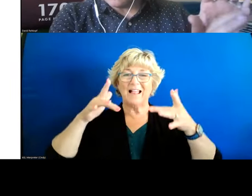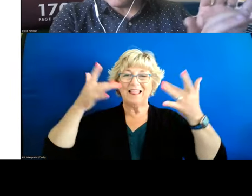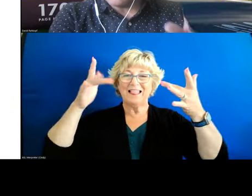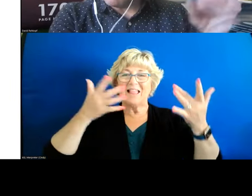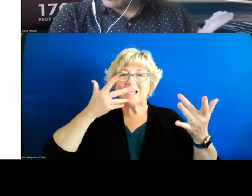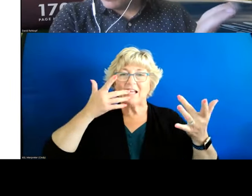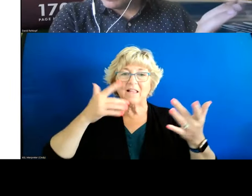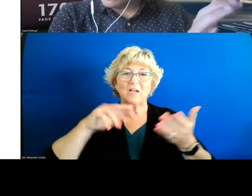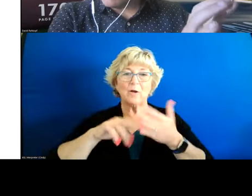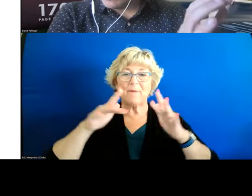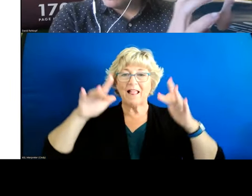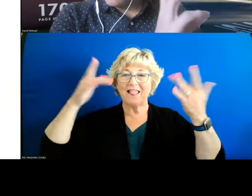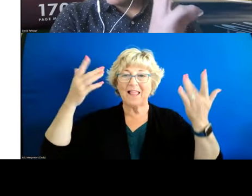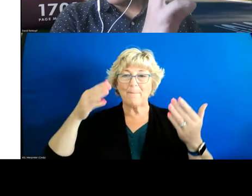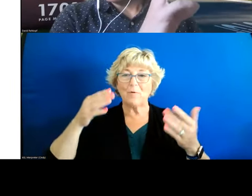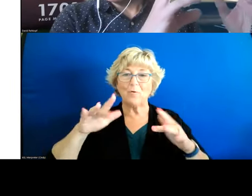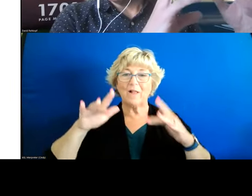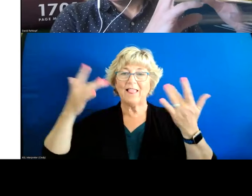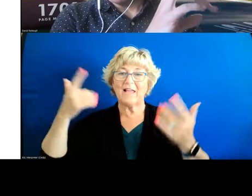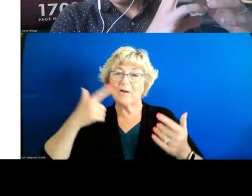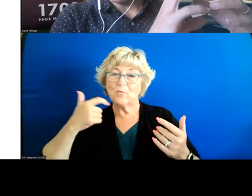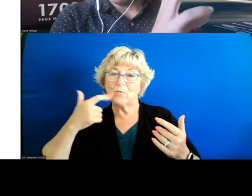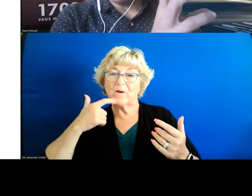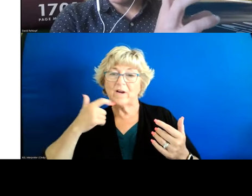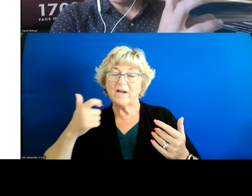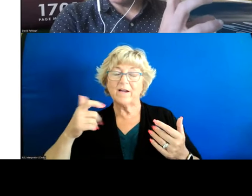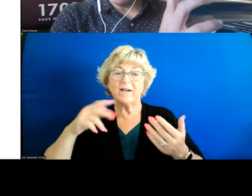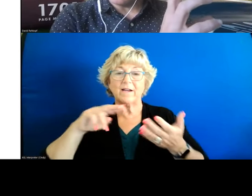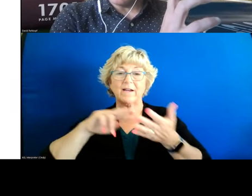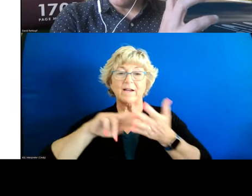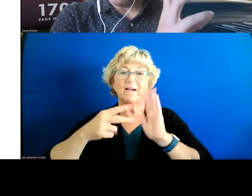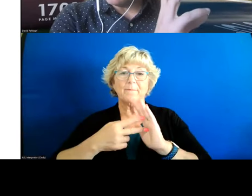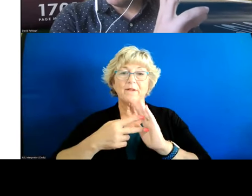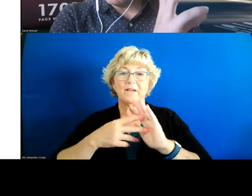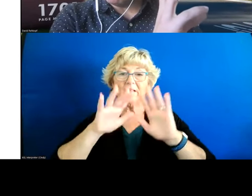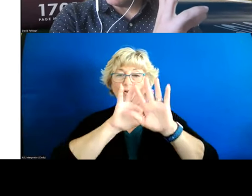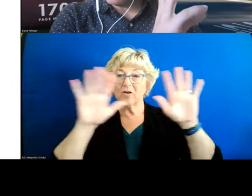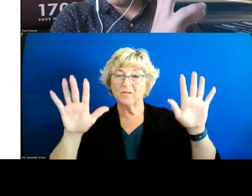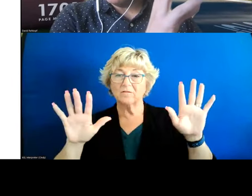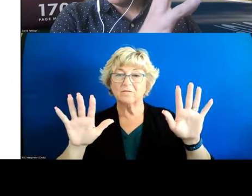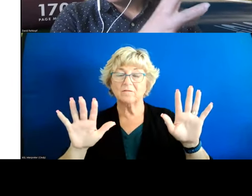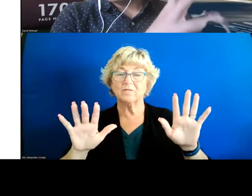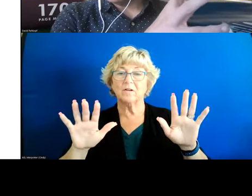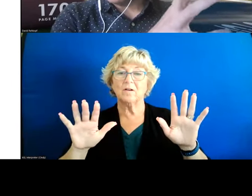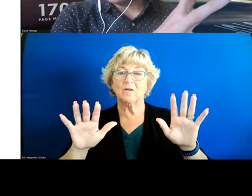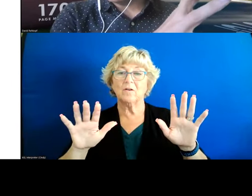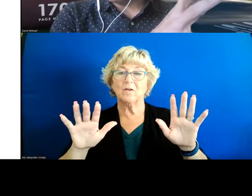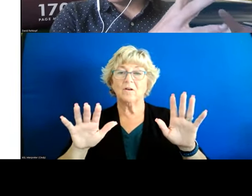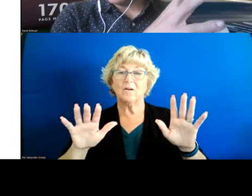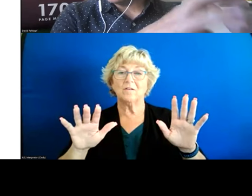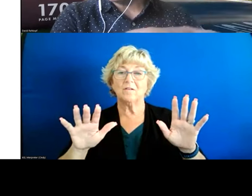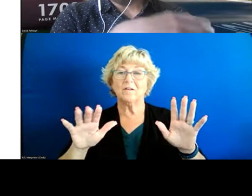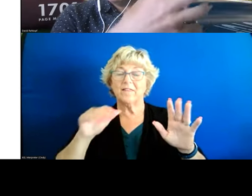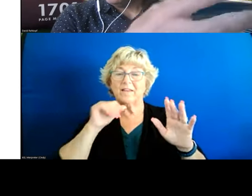are uh light blue or light red showing that uh across these uh across all these measures that we use they're not highly